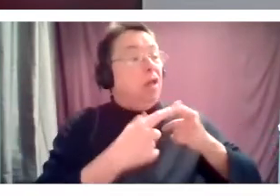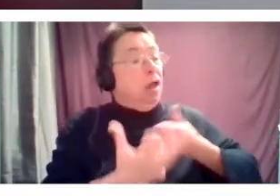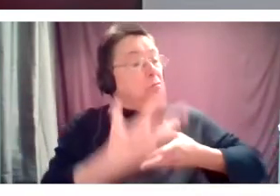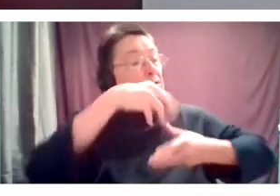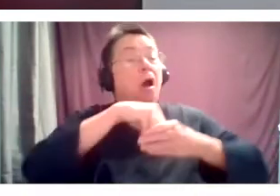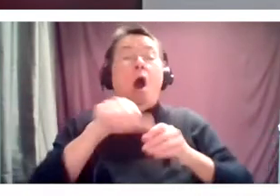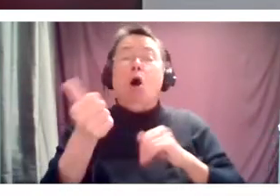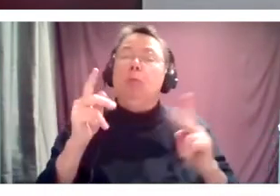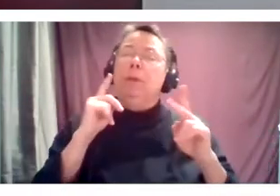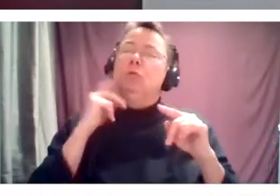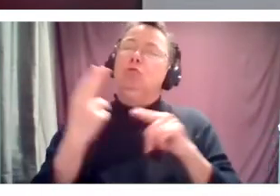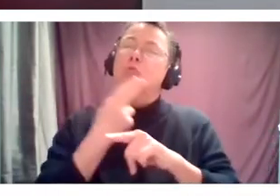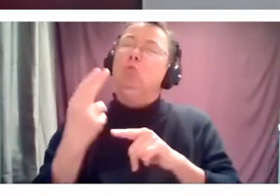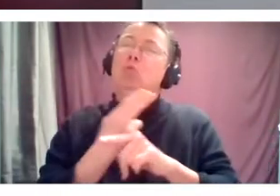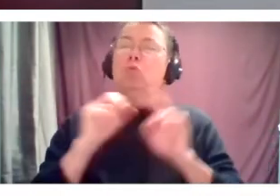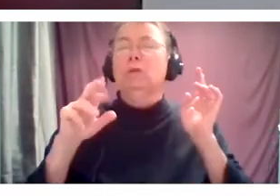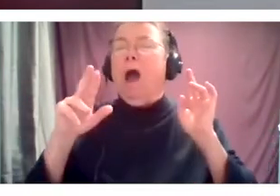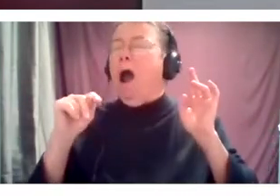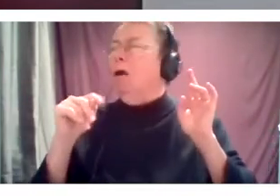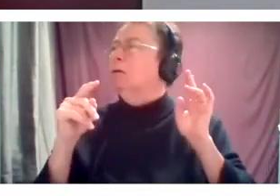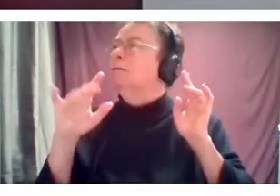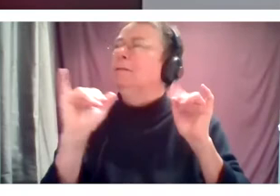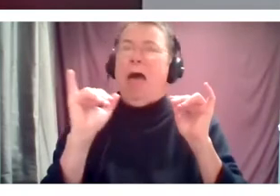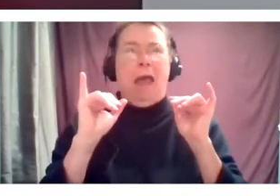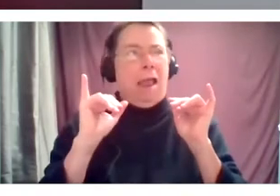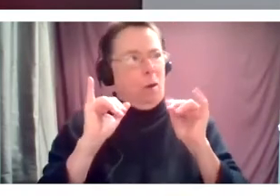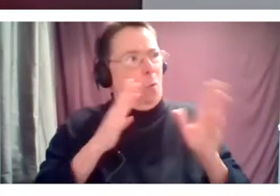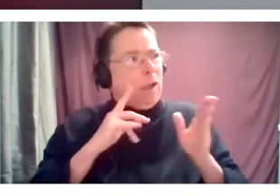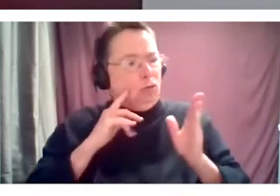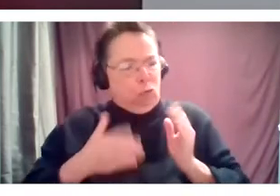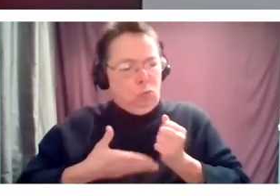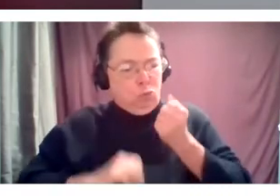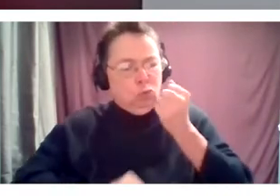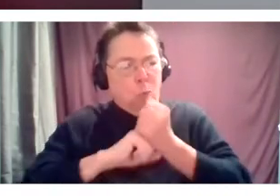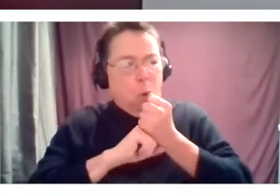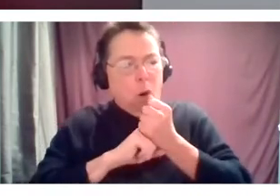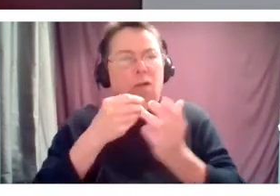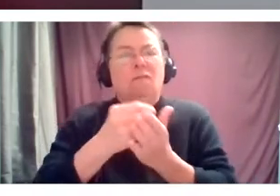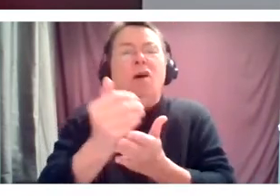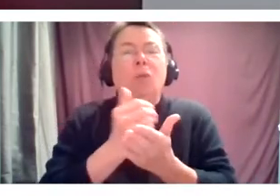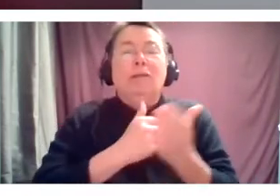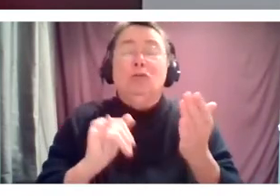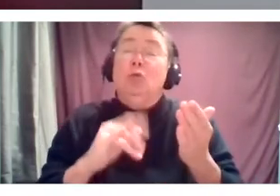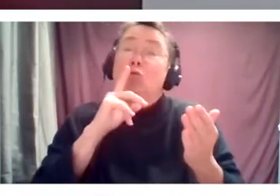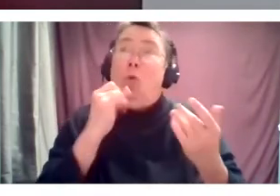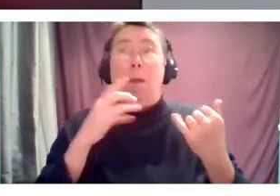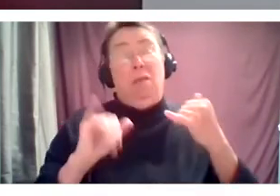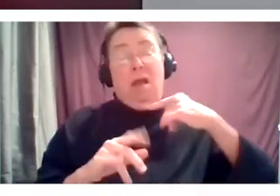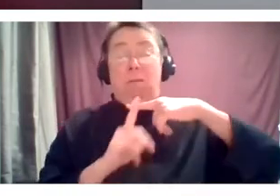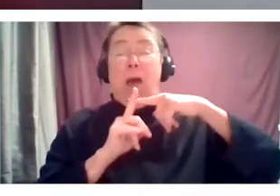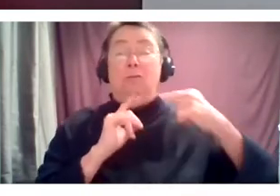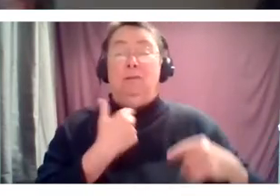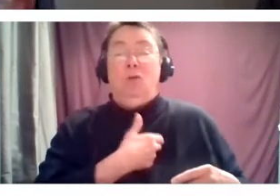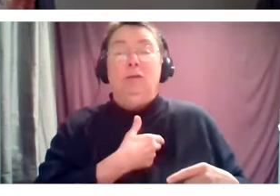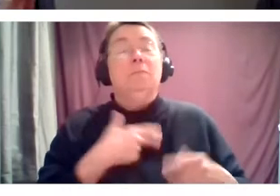the arts as a philanthropic way to support fundraising for organizations. So the silver lining, perhaps, for us. Thank you.